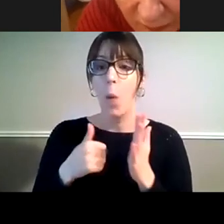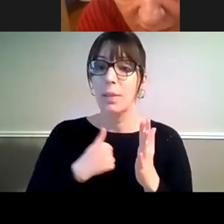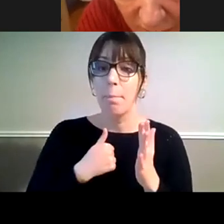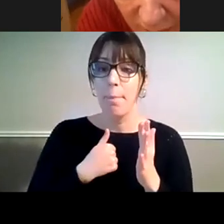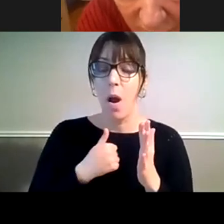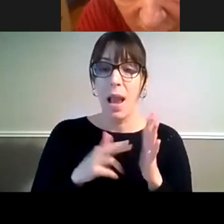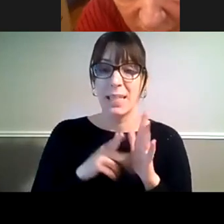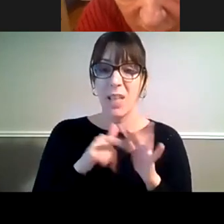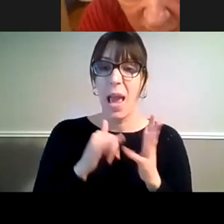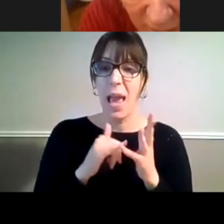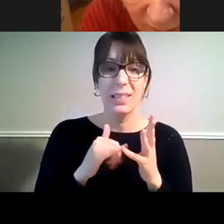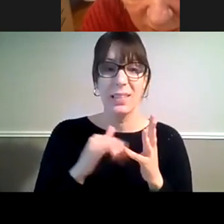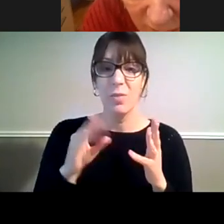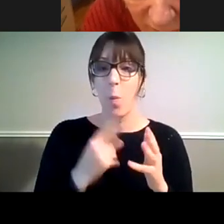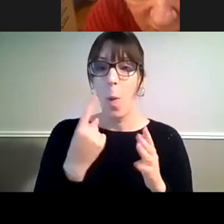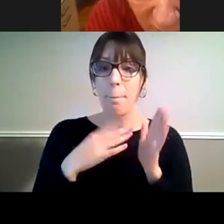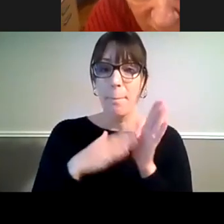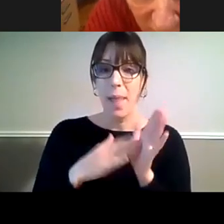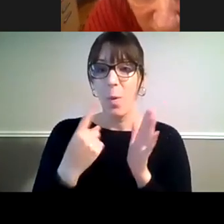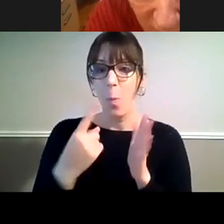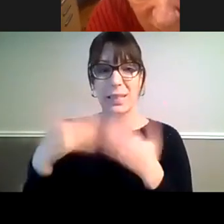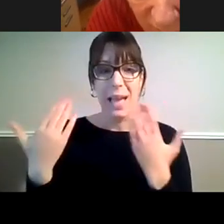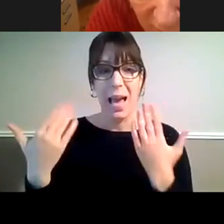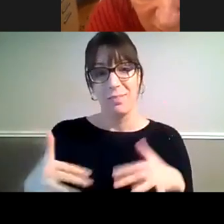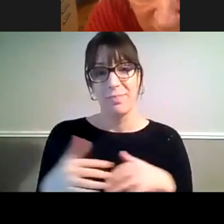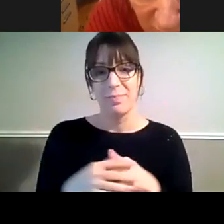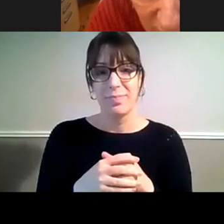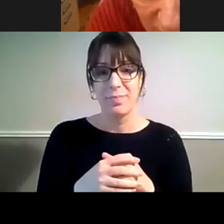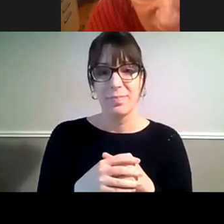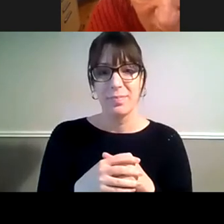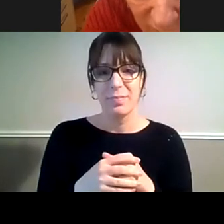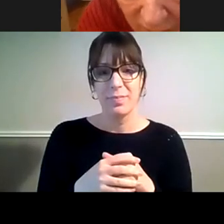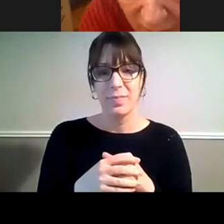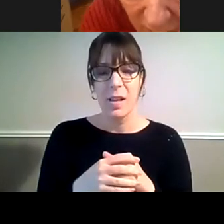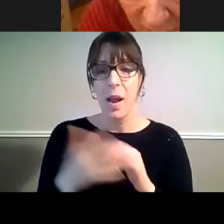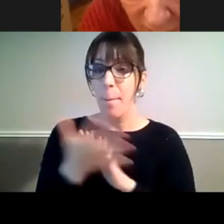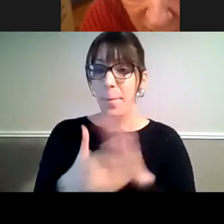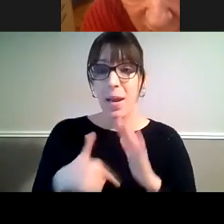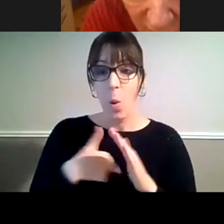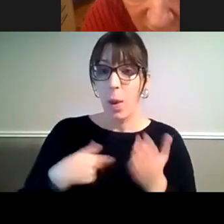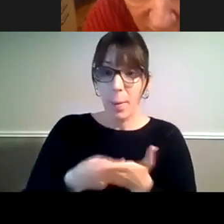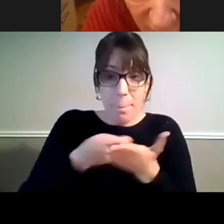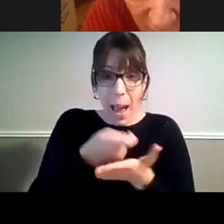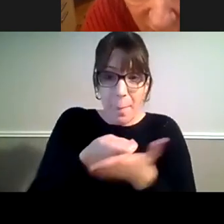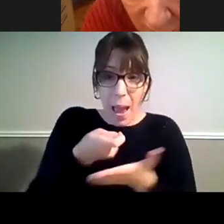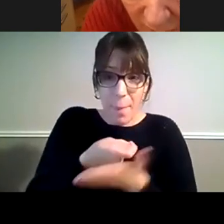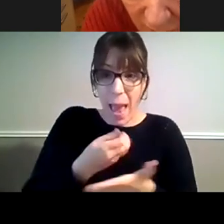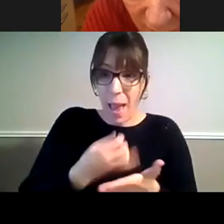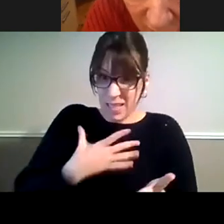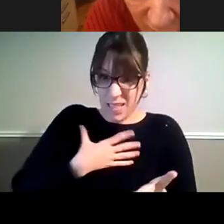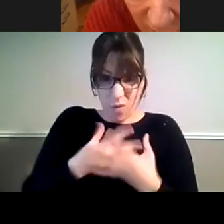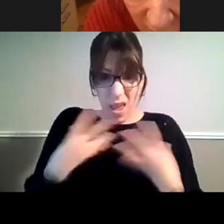out by one month and one day. So we have had to pay for all our modifications ourselves,